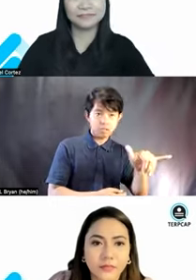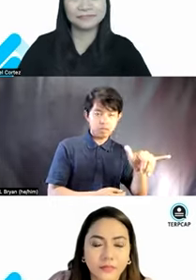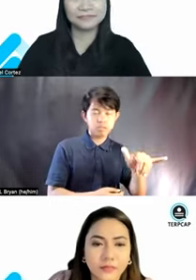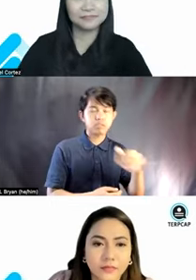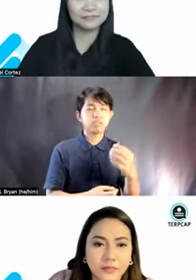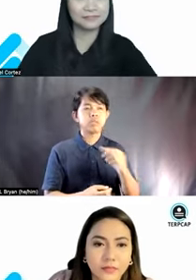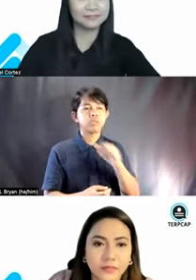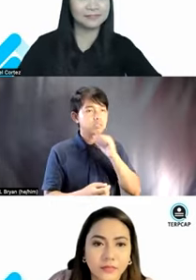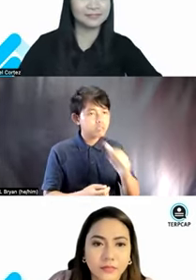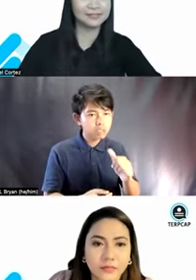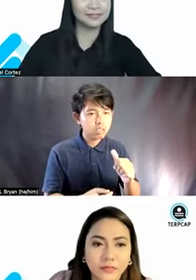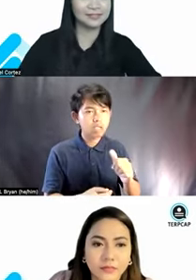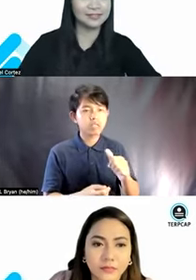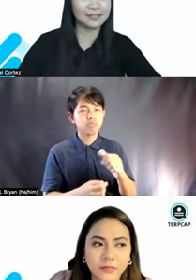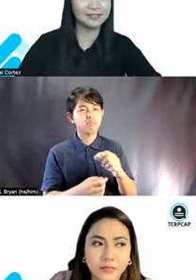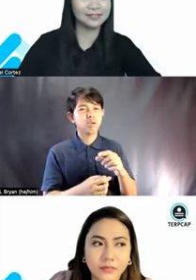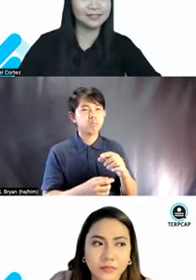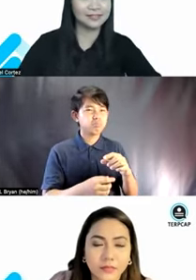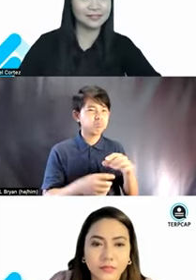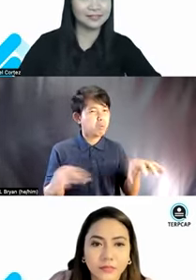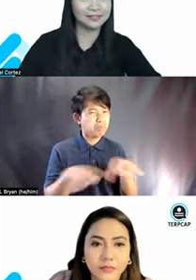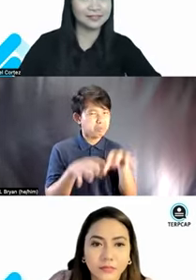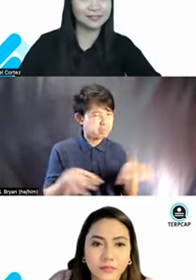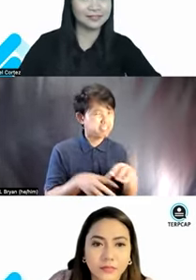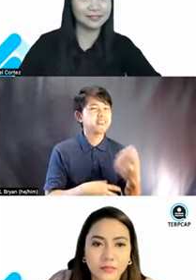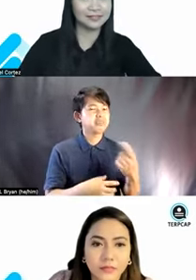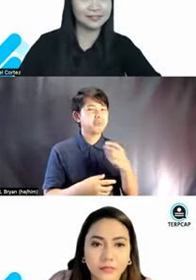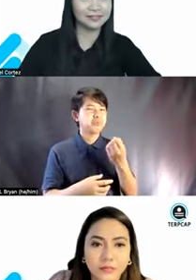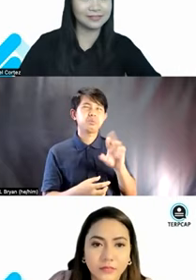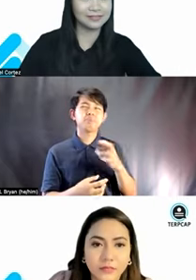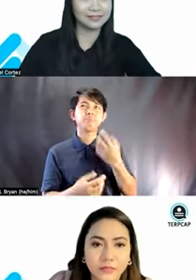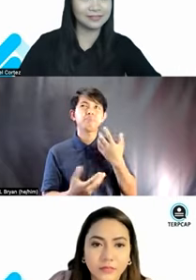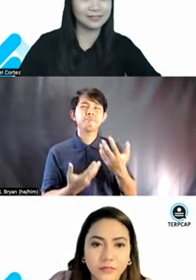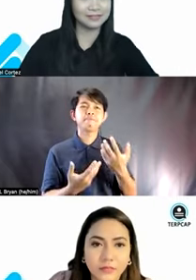know, really, uh,